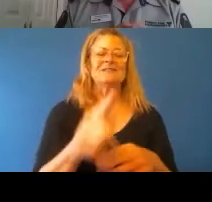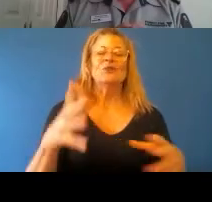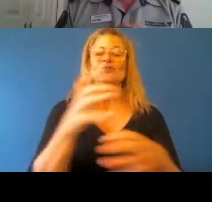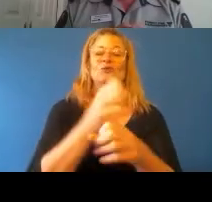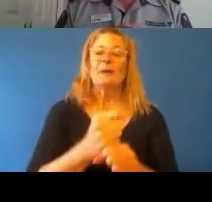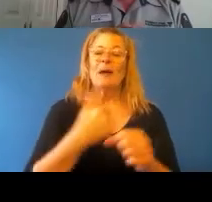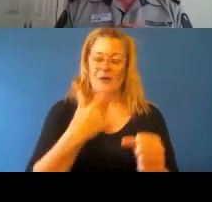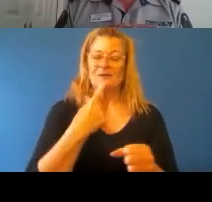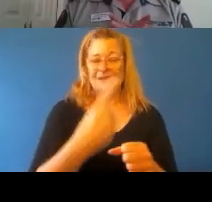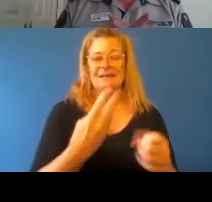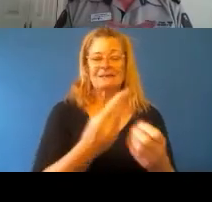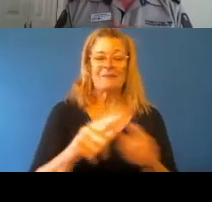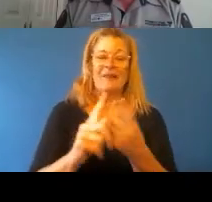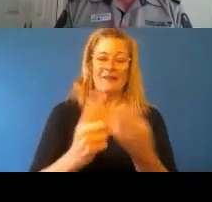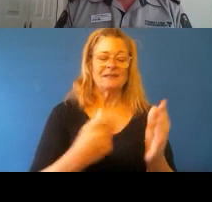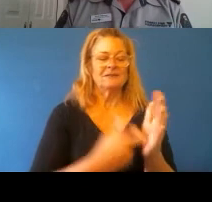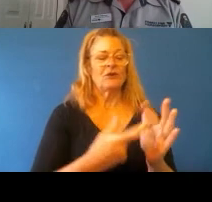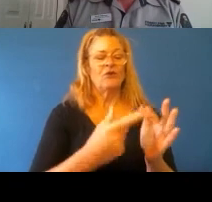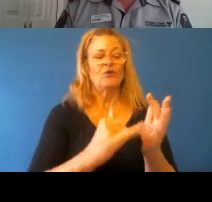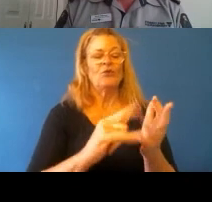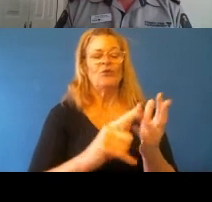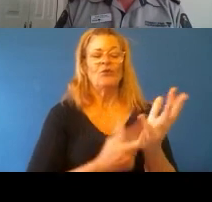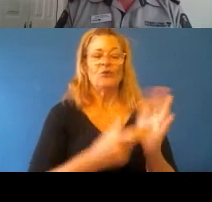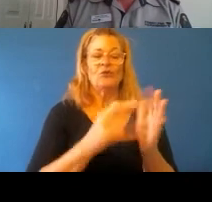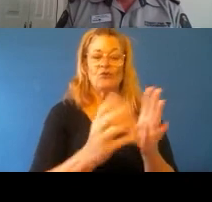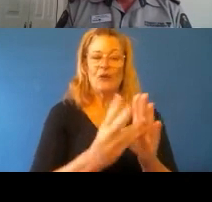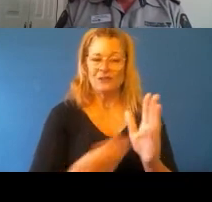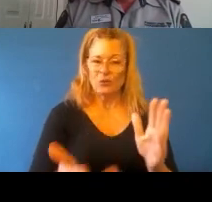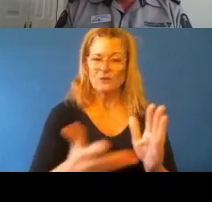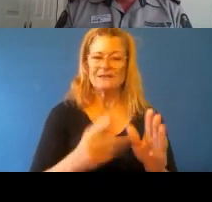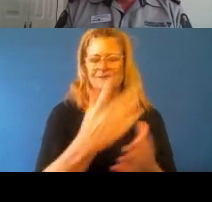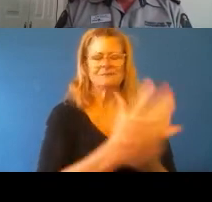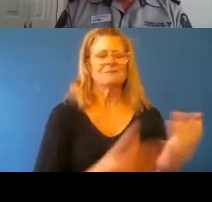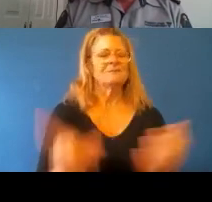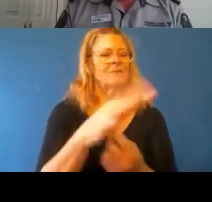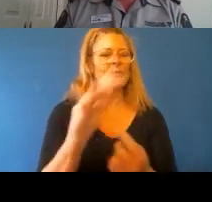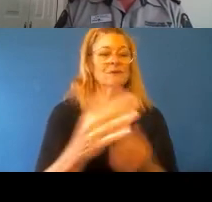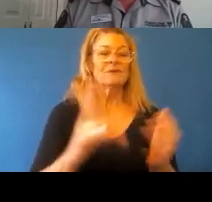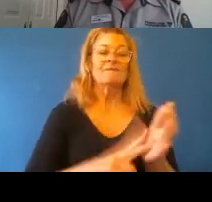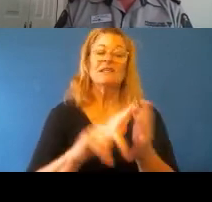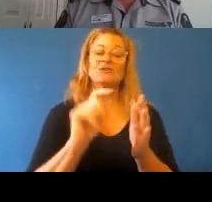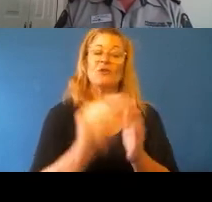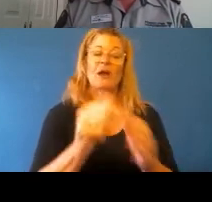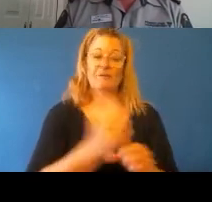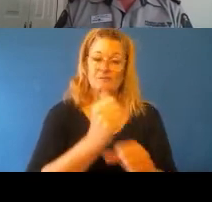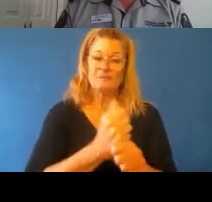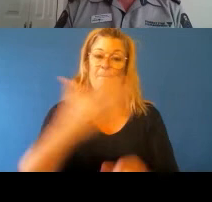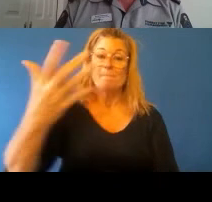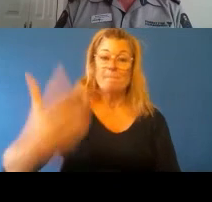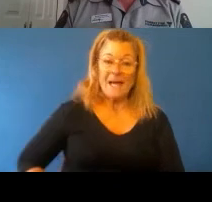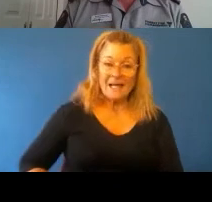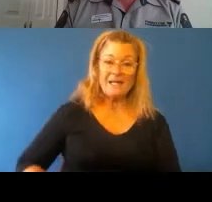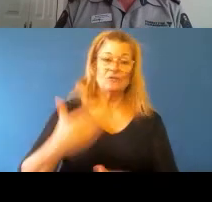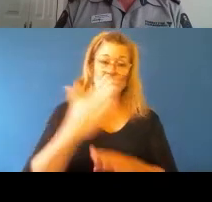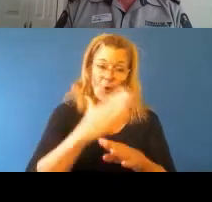themes that we've seen. resourcing is crucial. So one of the things that Victoria has done is create paid roles for